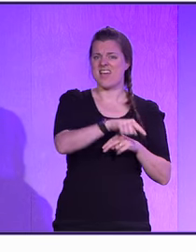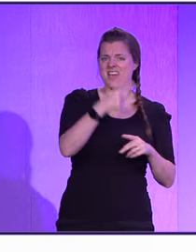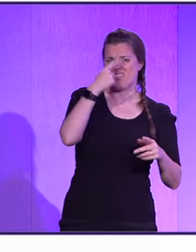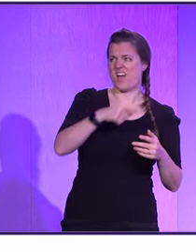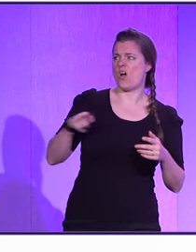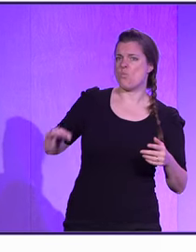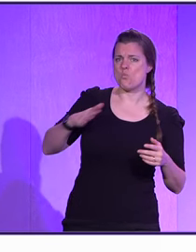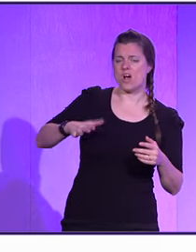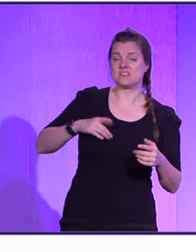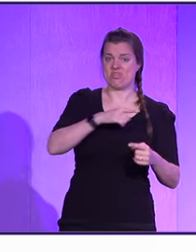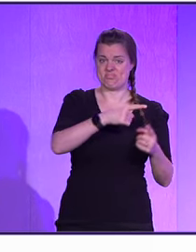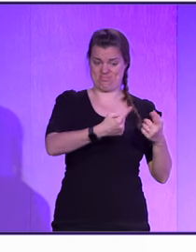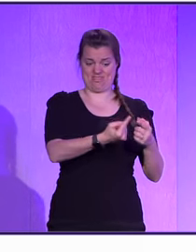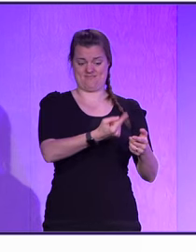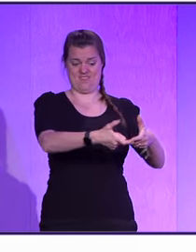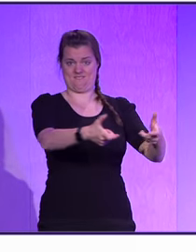Because why?